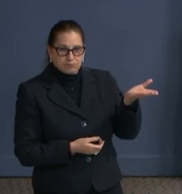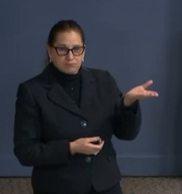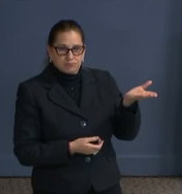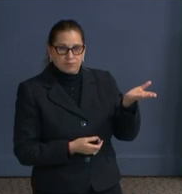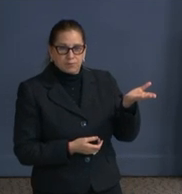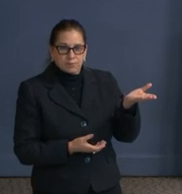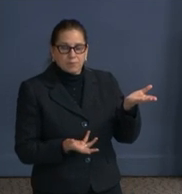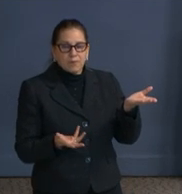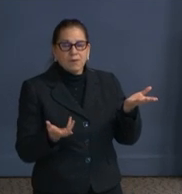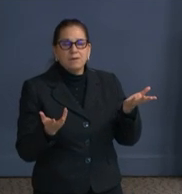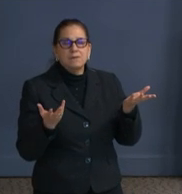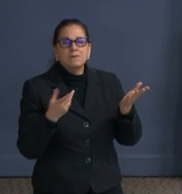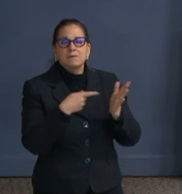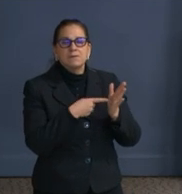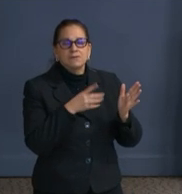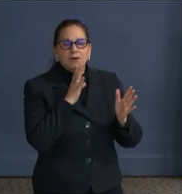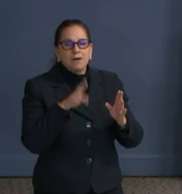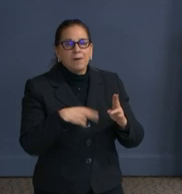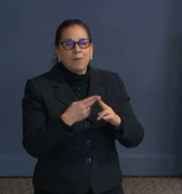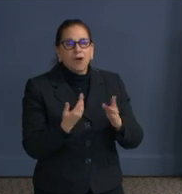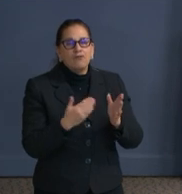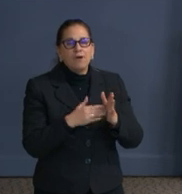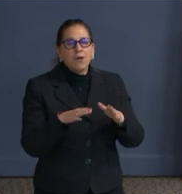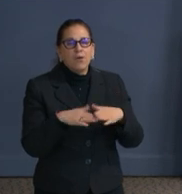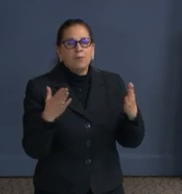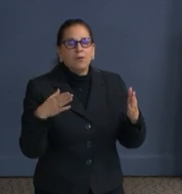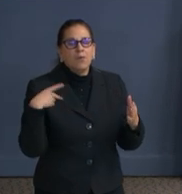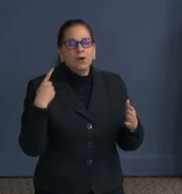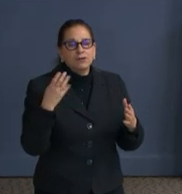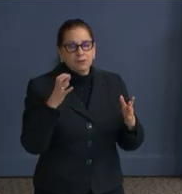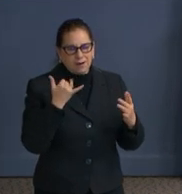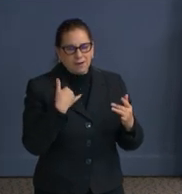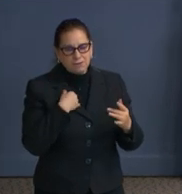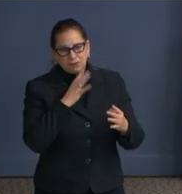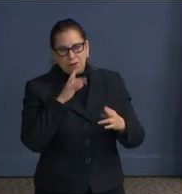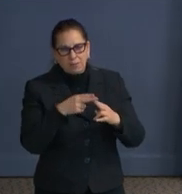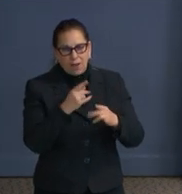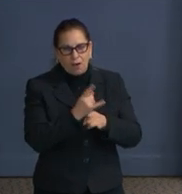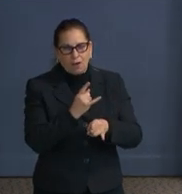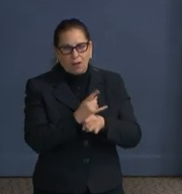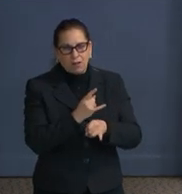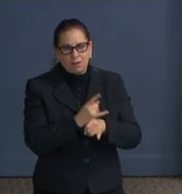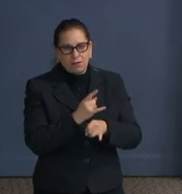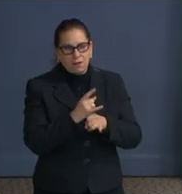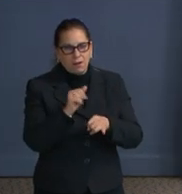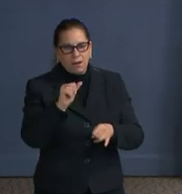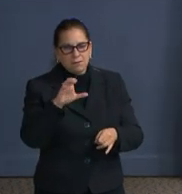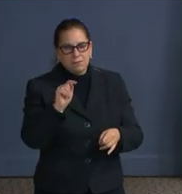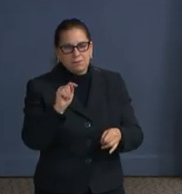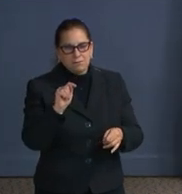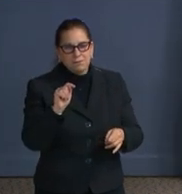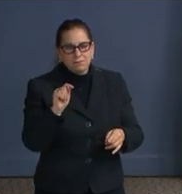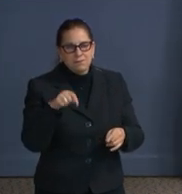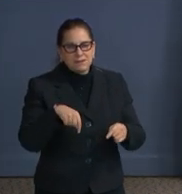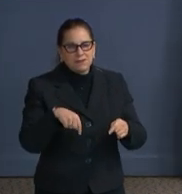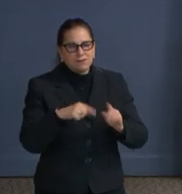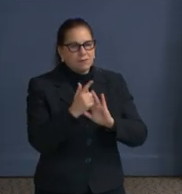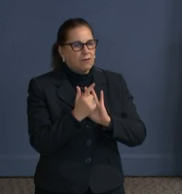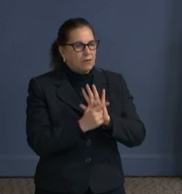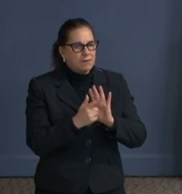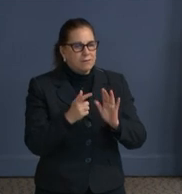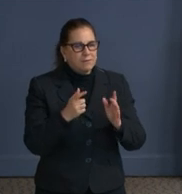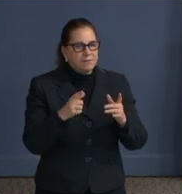Washington, D.C. Alcohol Act, and this is an example of some of the thinking and action we're now